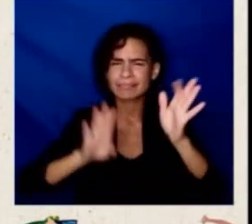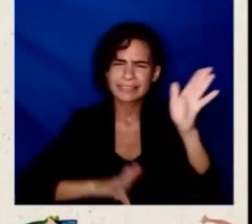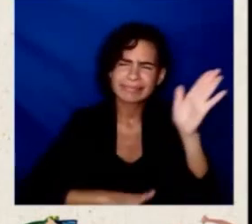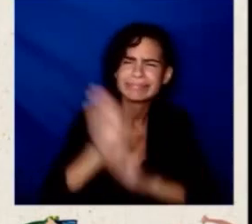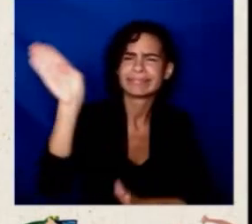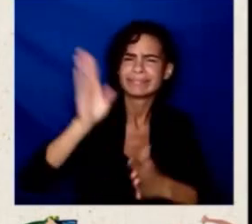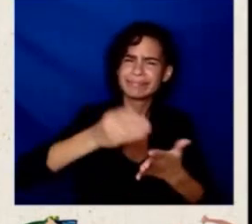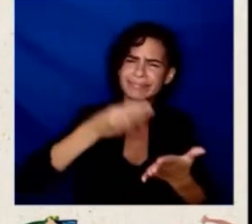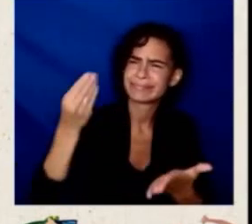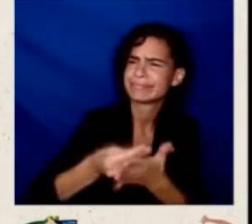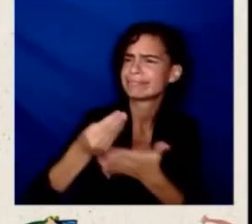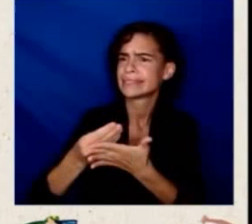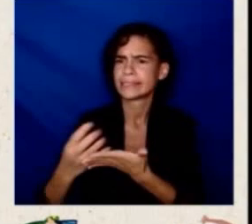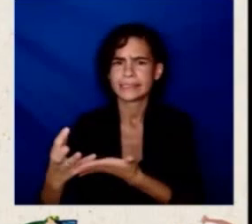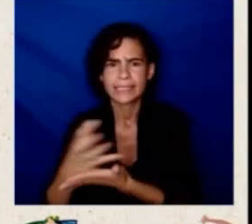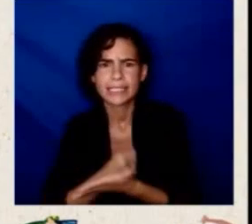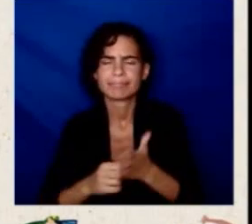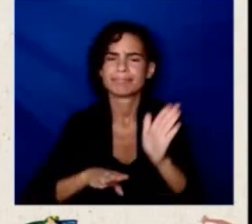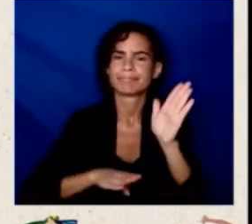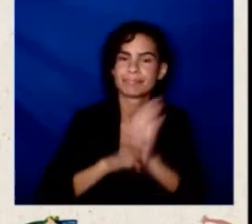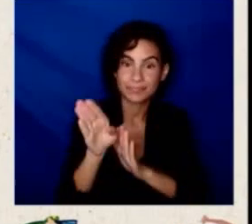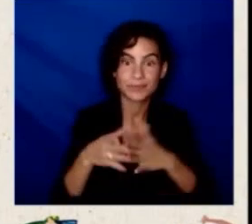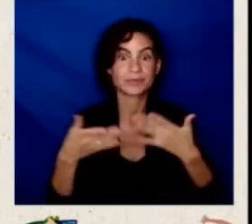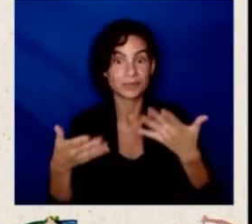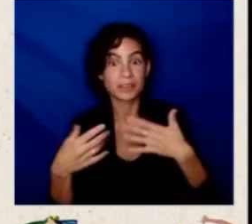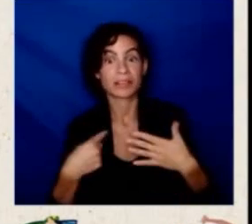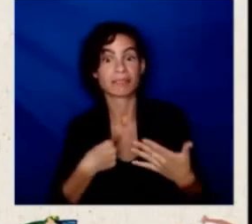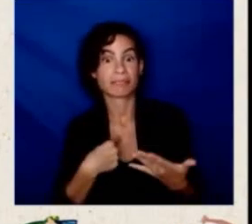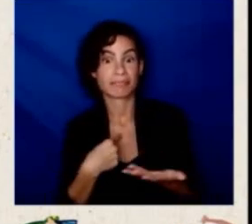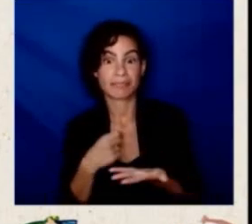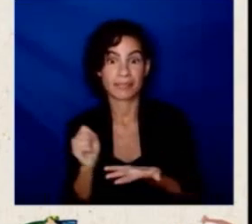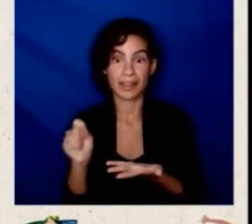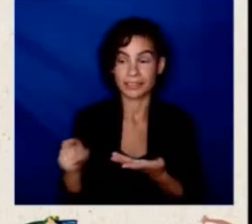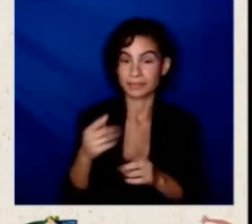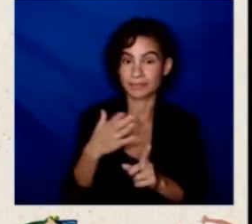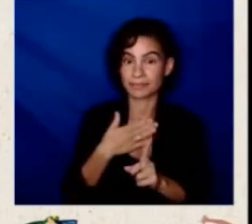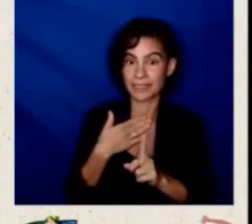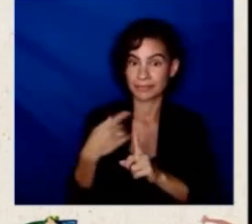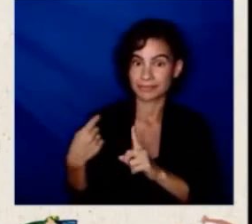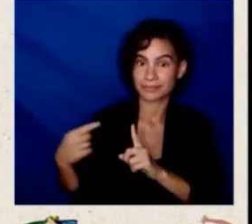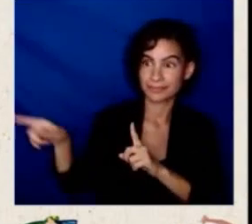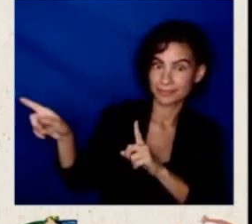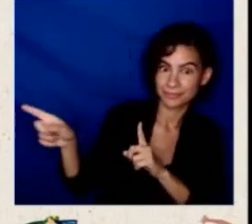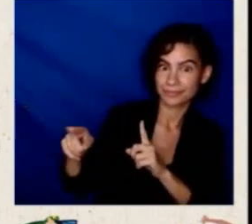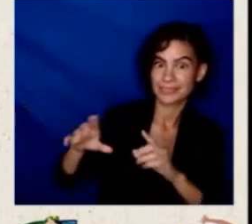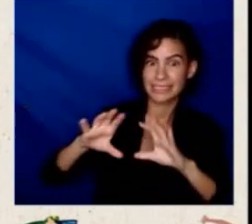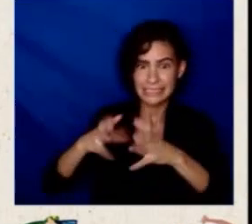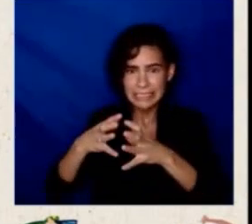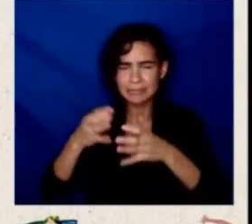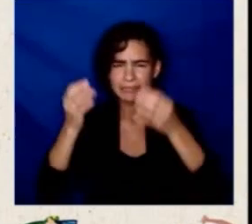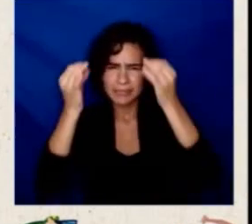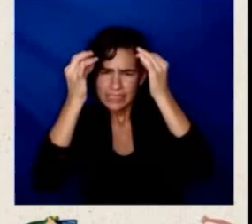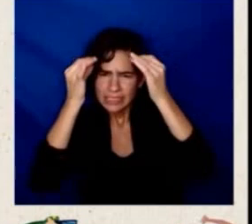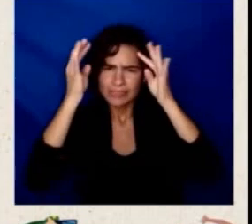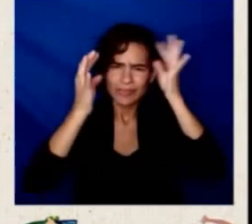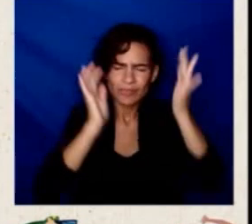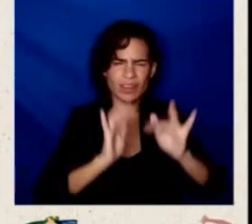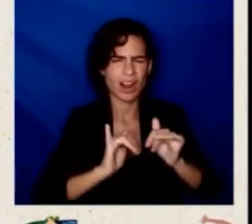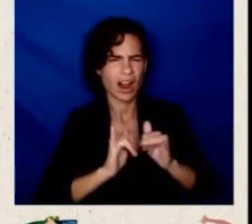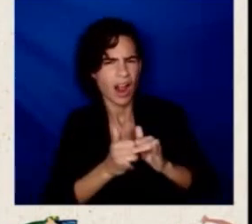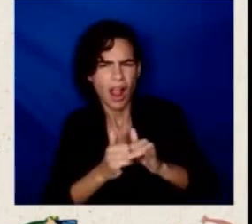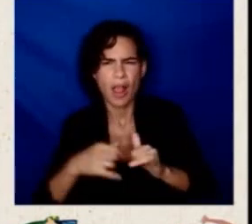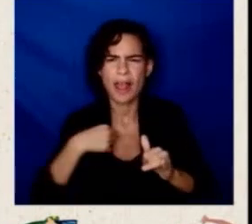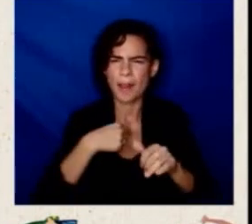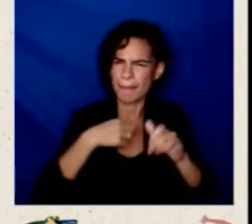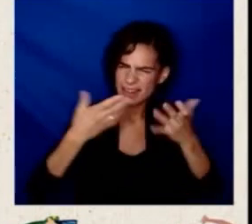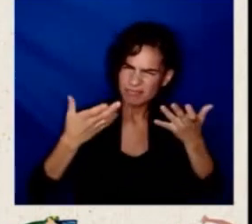my team to be as entrepreneurial as the small businesses that we serve to make sure that we can deliver against President Biden's vision to really